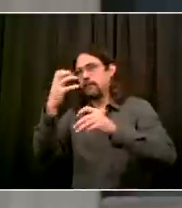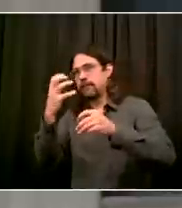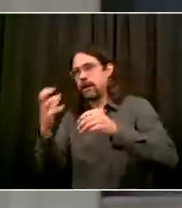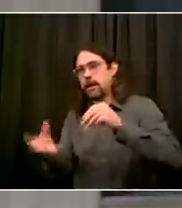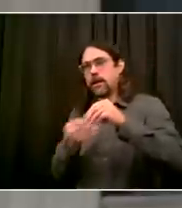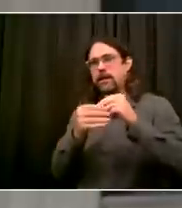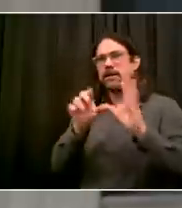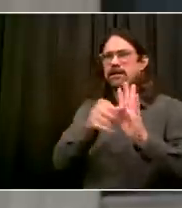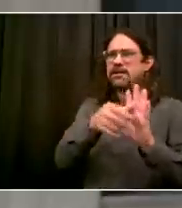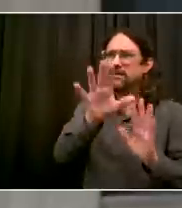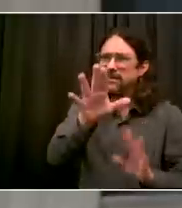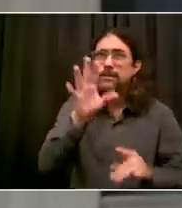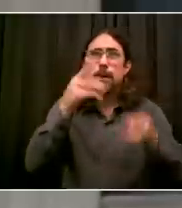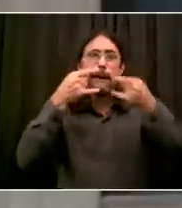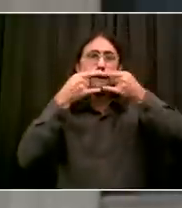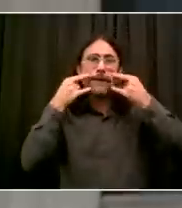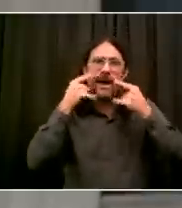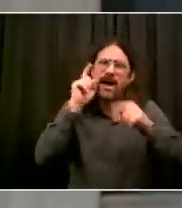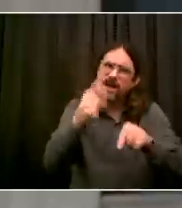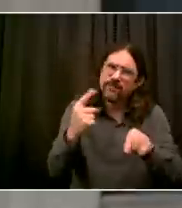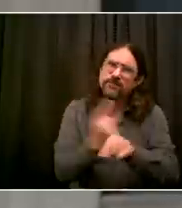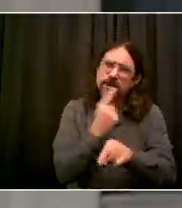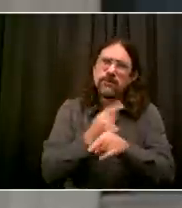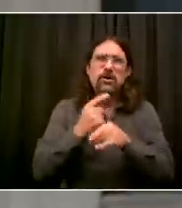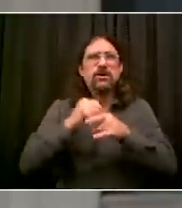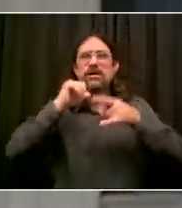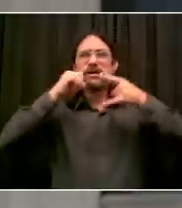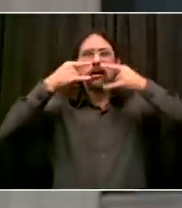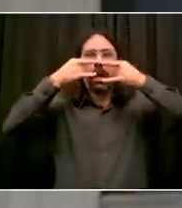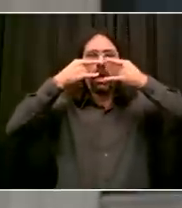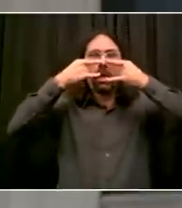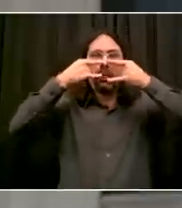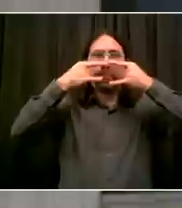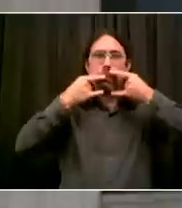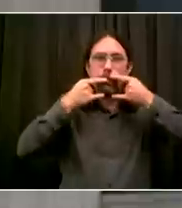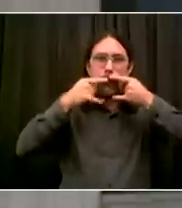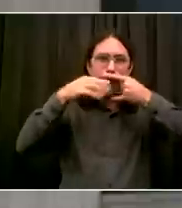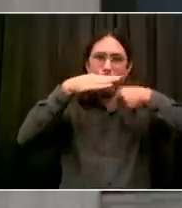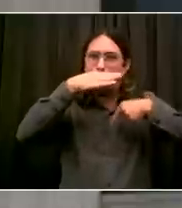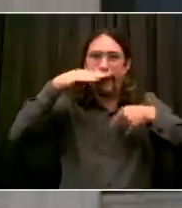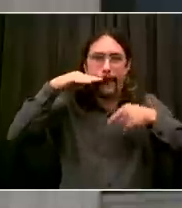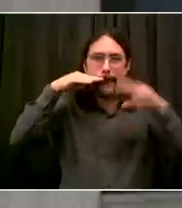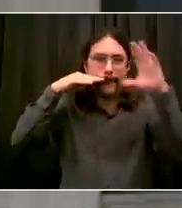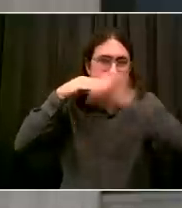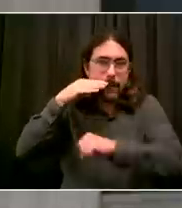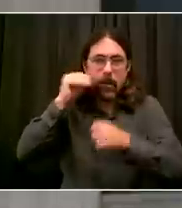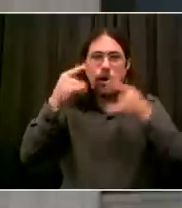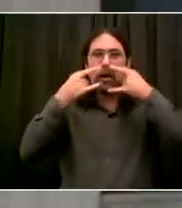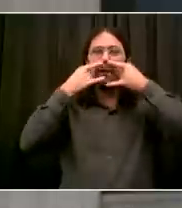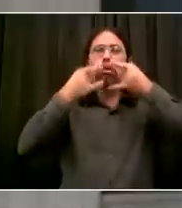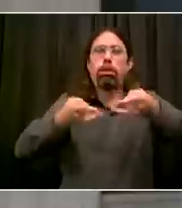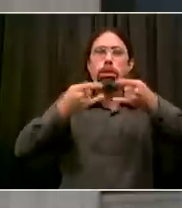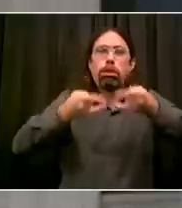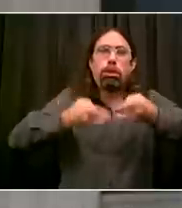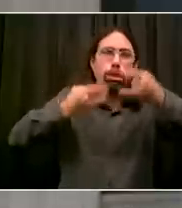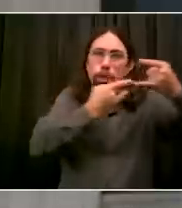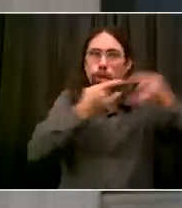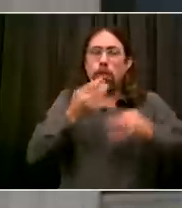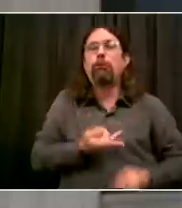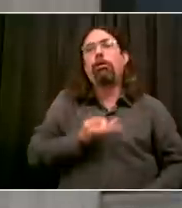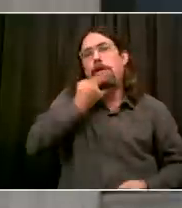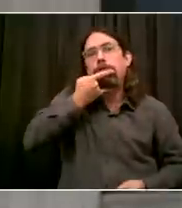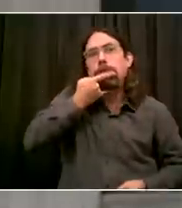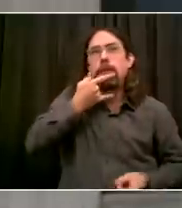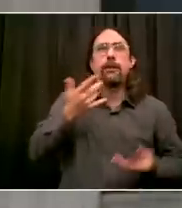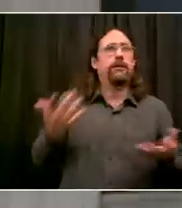correctly, they're trying, but obviously they don't know. The goal is that the mask needs to cover your mouth and nose. And contrary